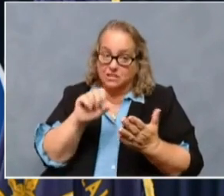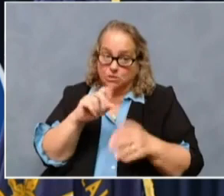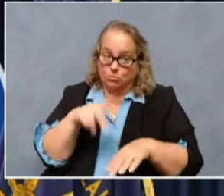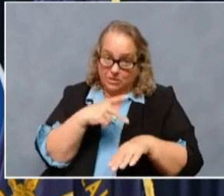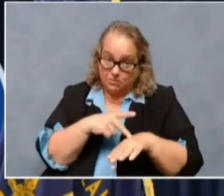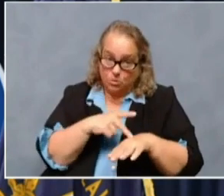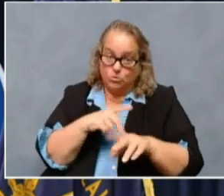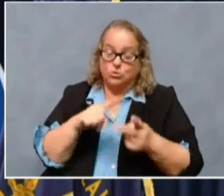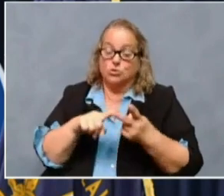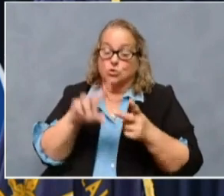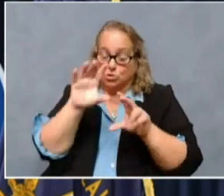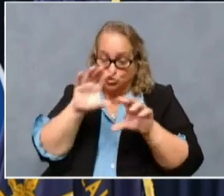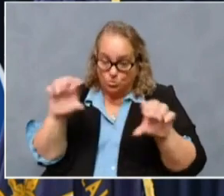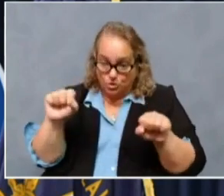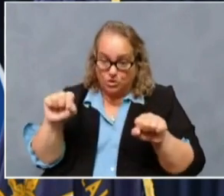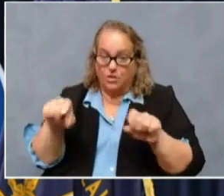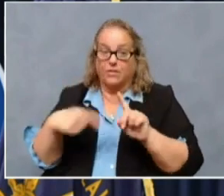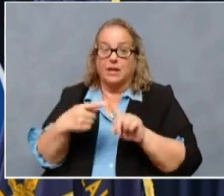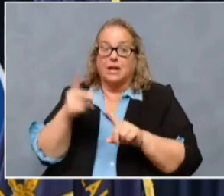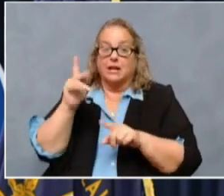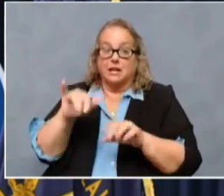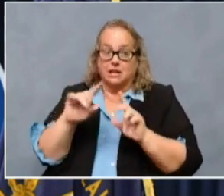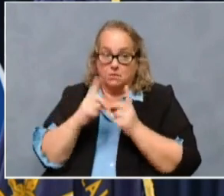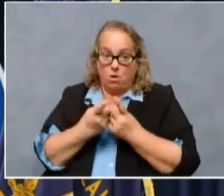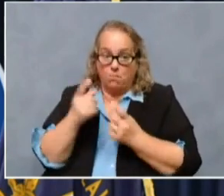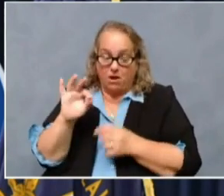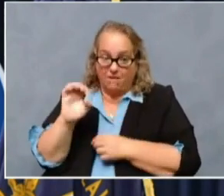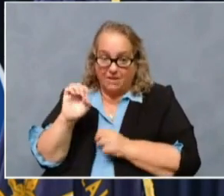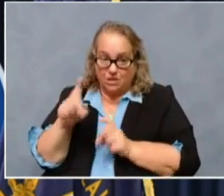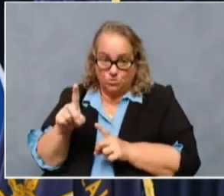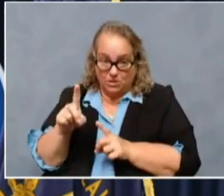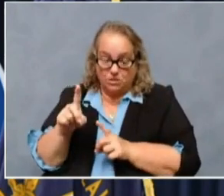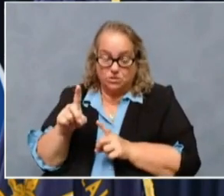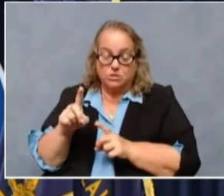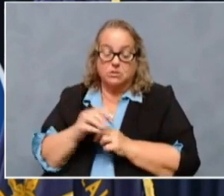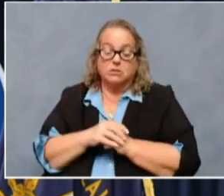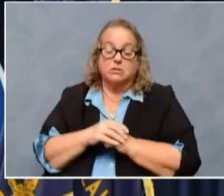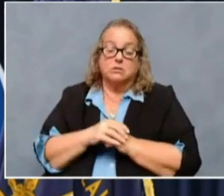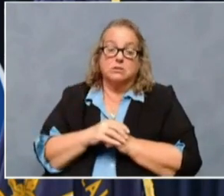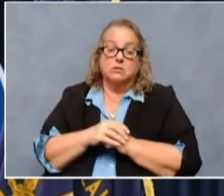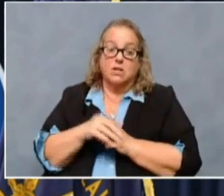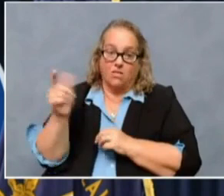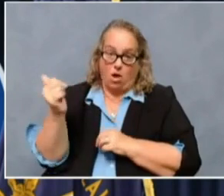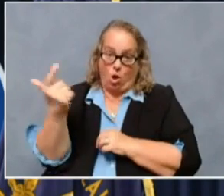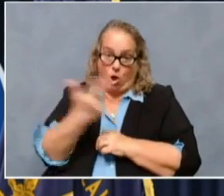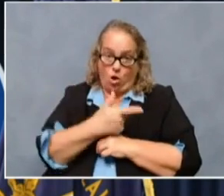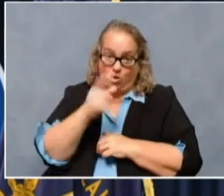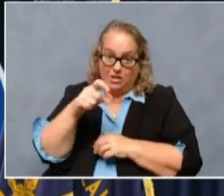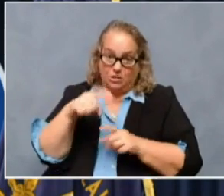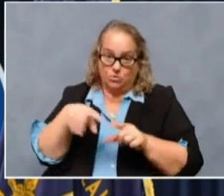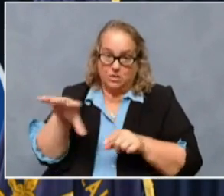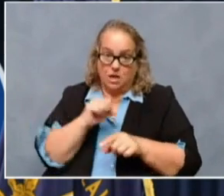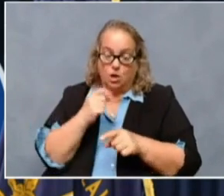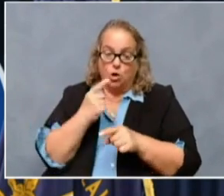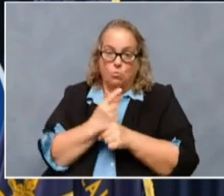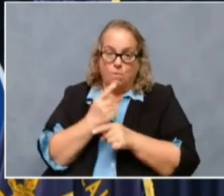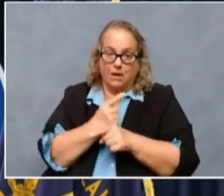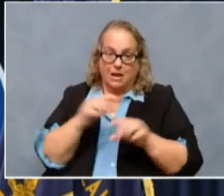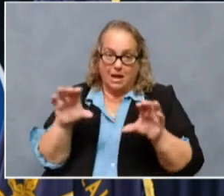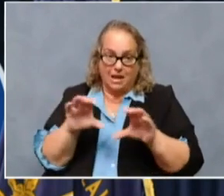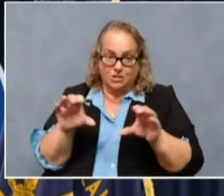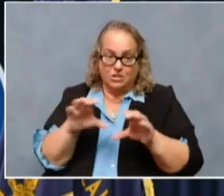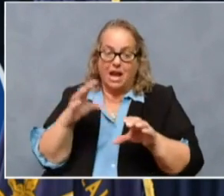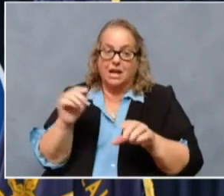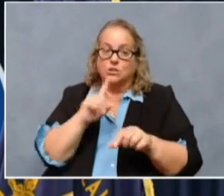superintendent and then there's a Kentucky Department of Education. Um, you know, they need to take appropriate action and ensure that